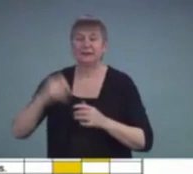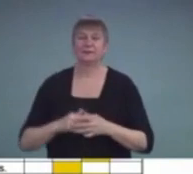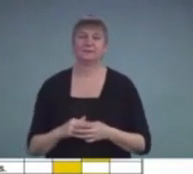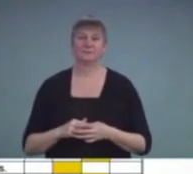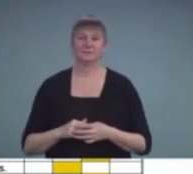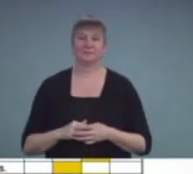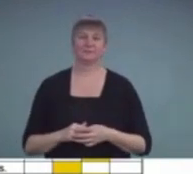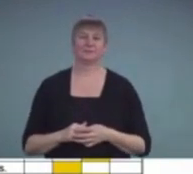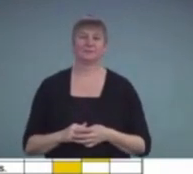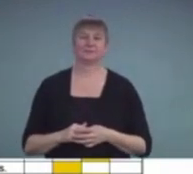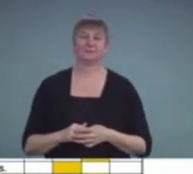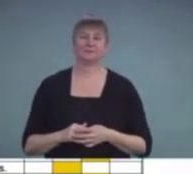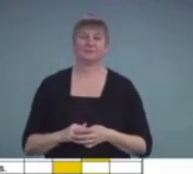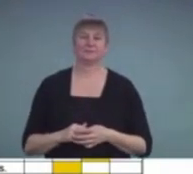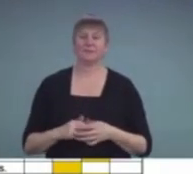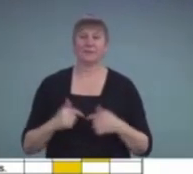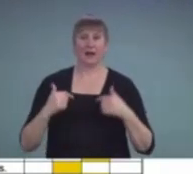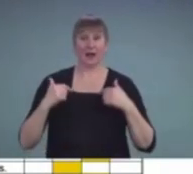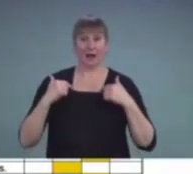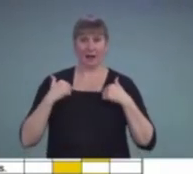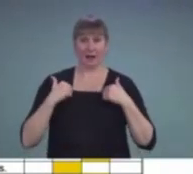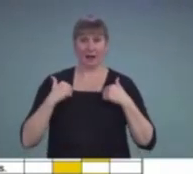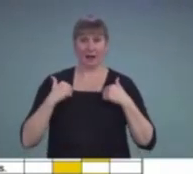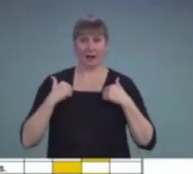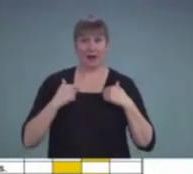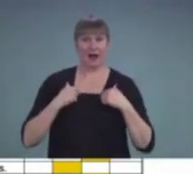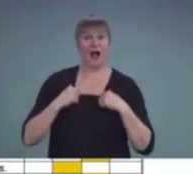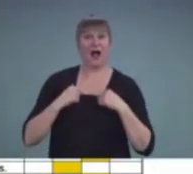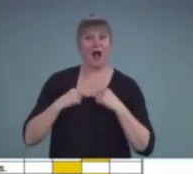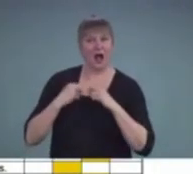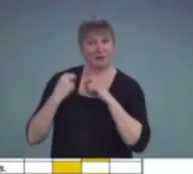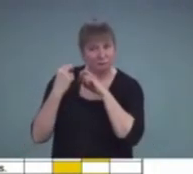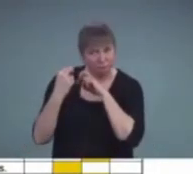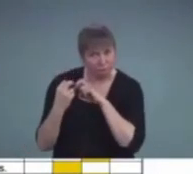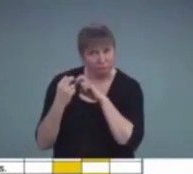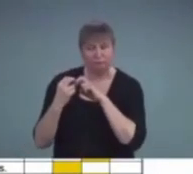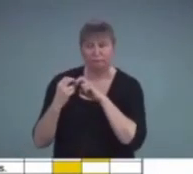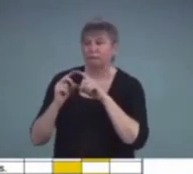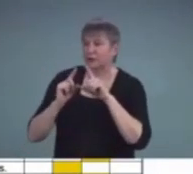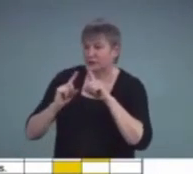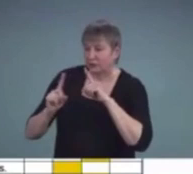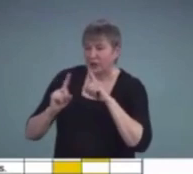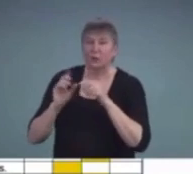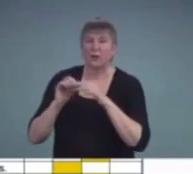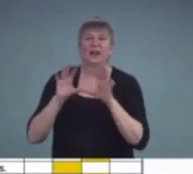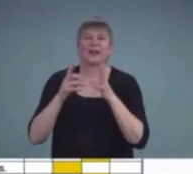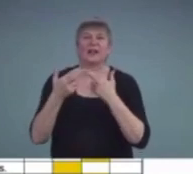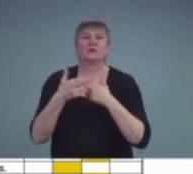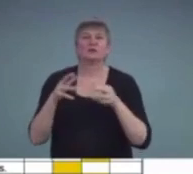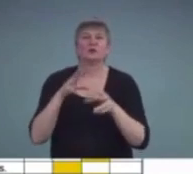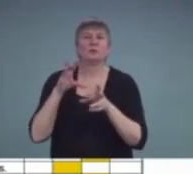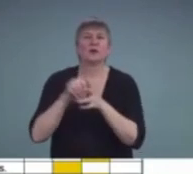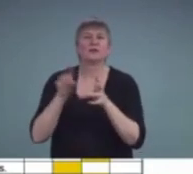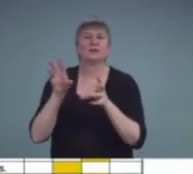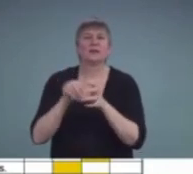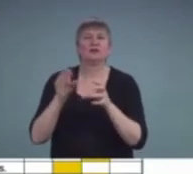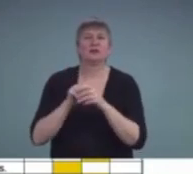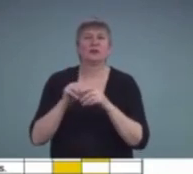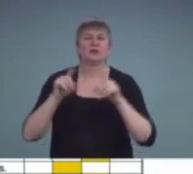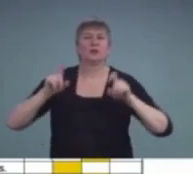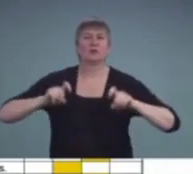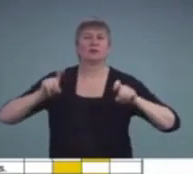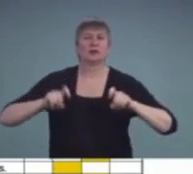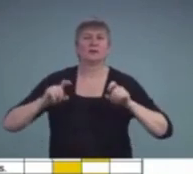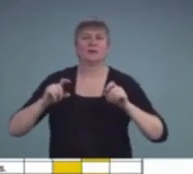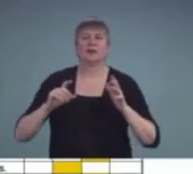I interviewed him and did the classroom participation questionnaire. And this is looking at his